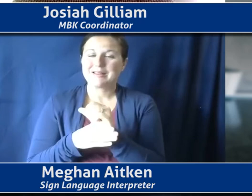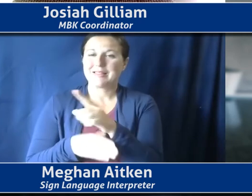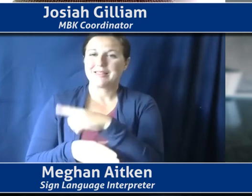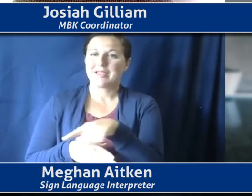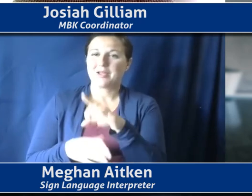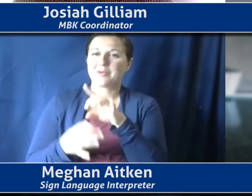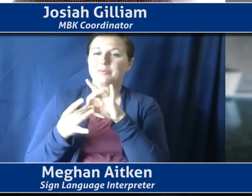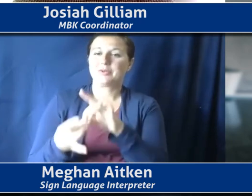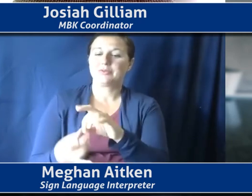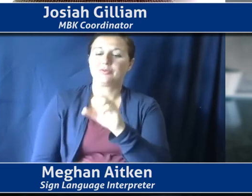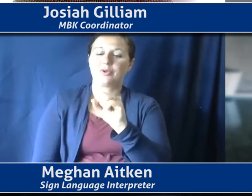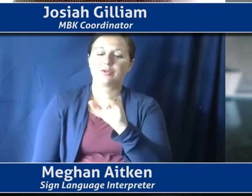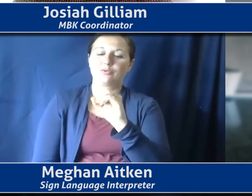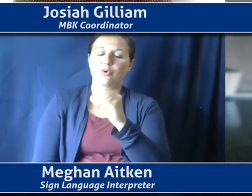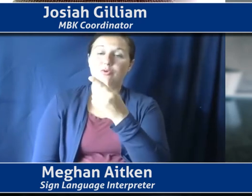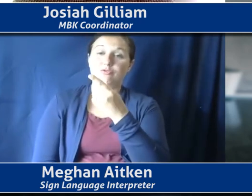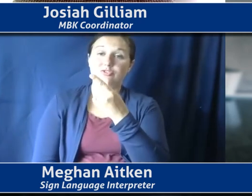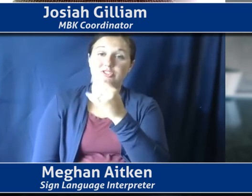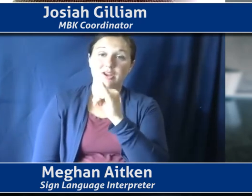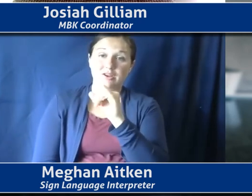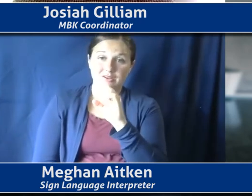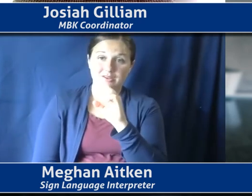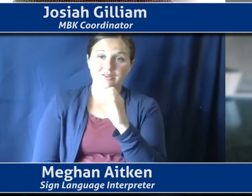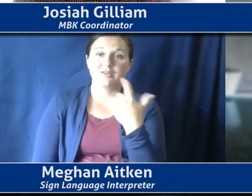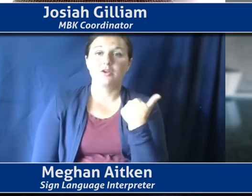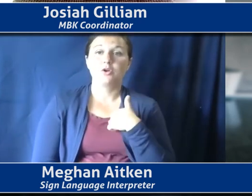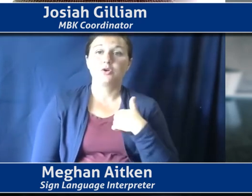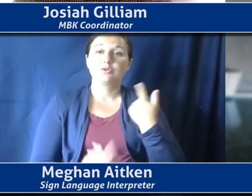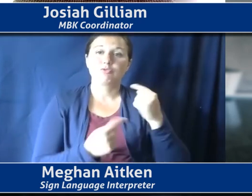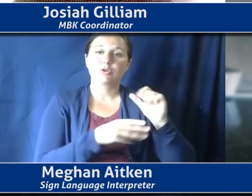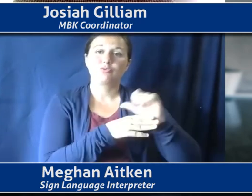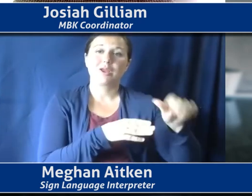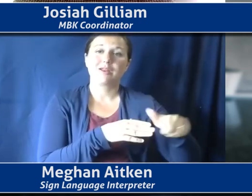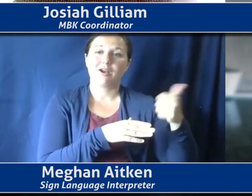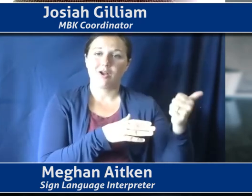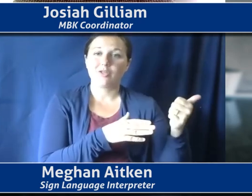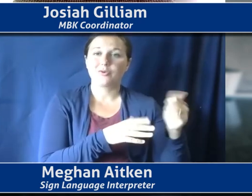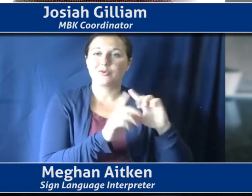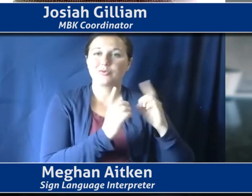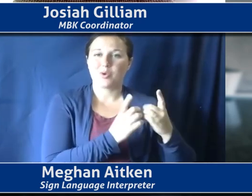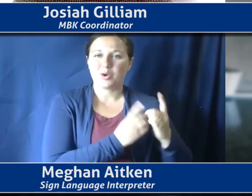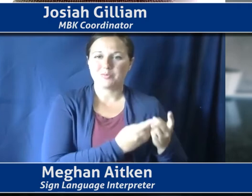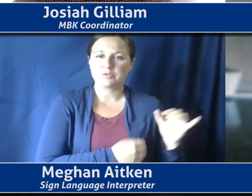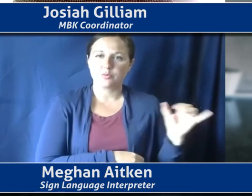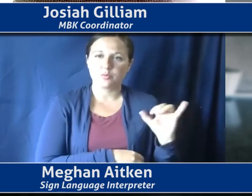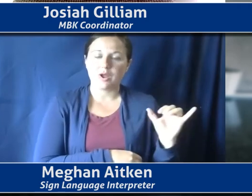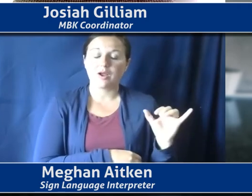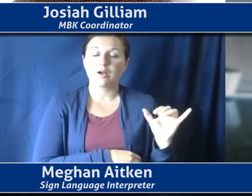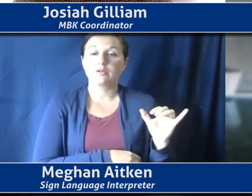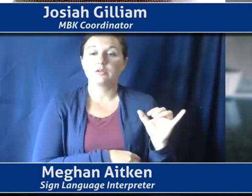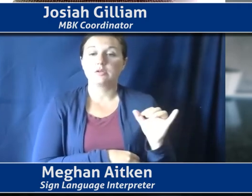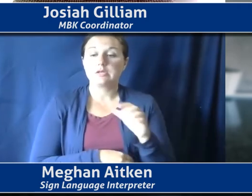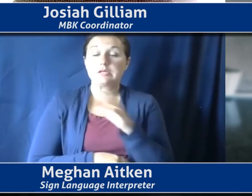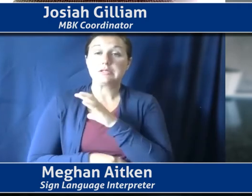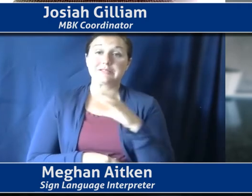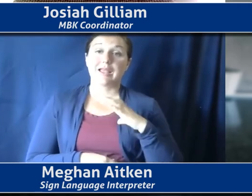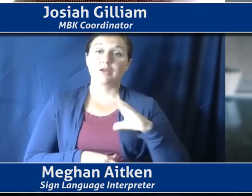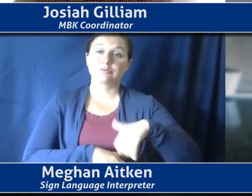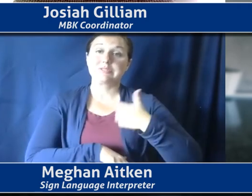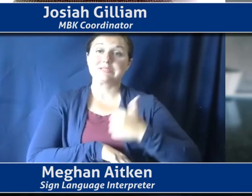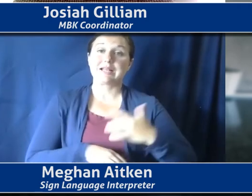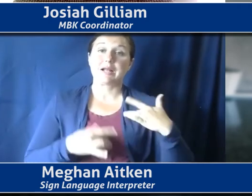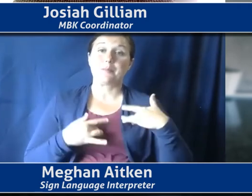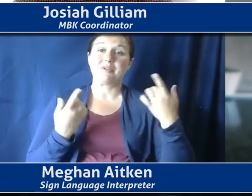departments as well. Um, we have, um, they hold different events. So just recently there was, um, an unfortunate